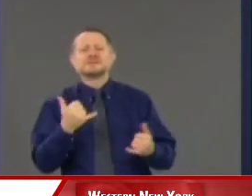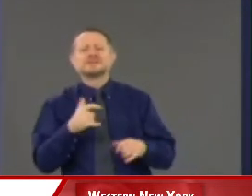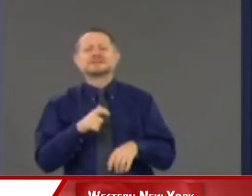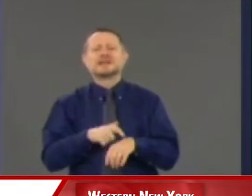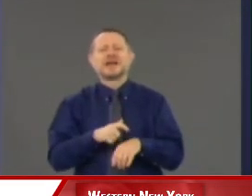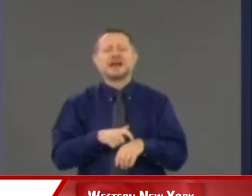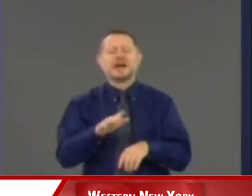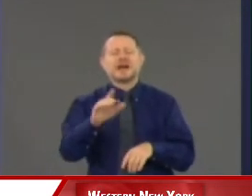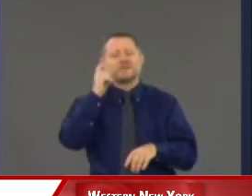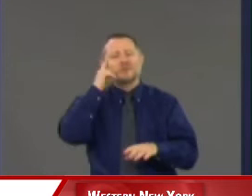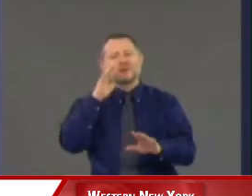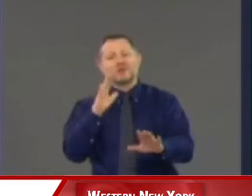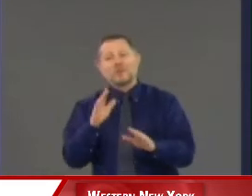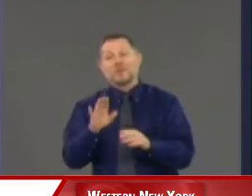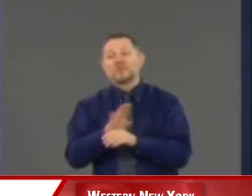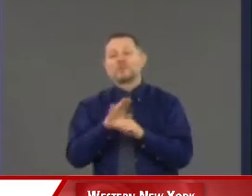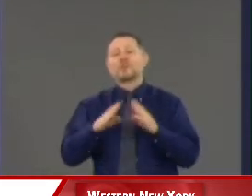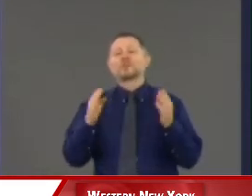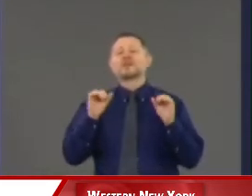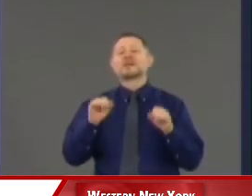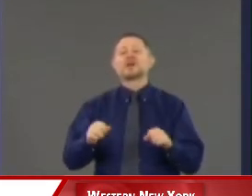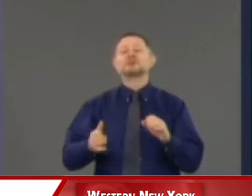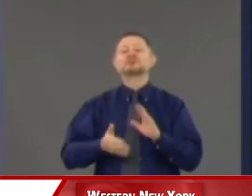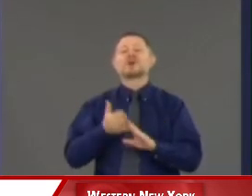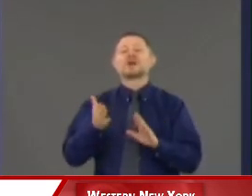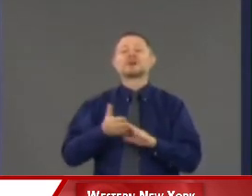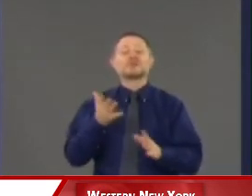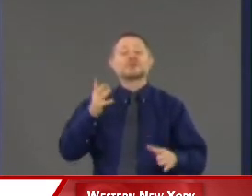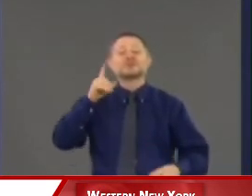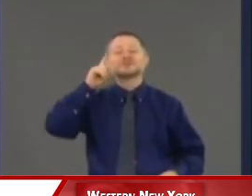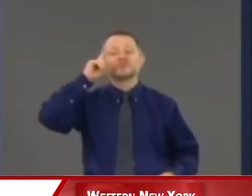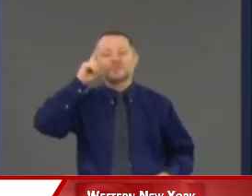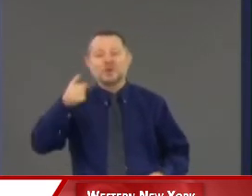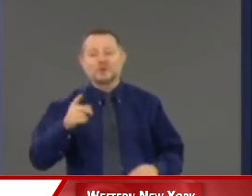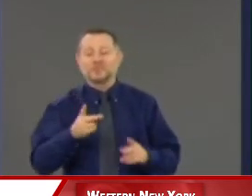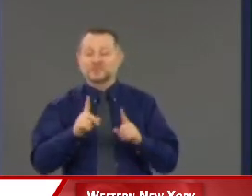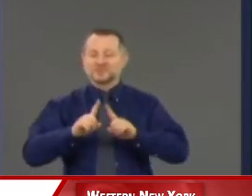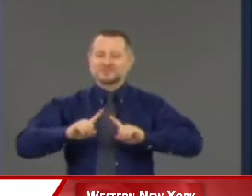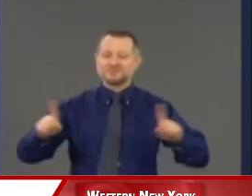business where you can be smart. Be smart meaning socially distant.